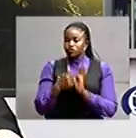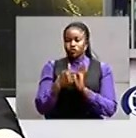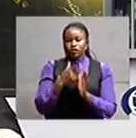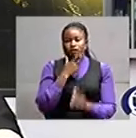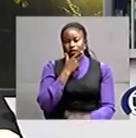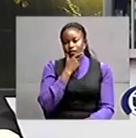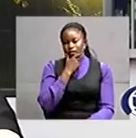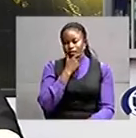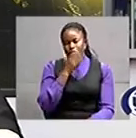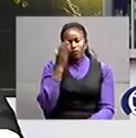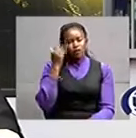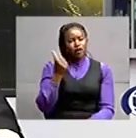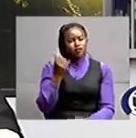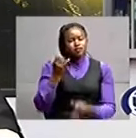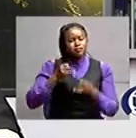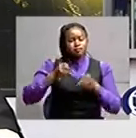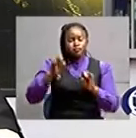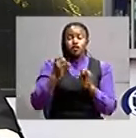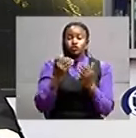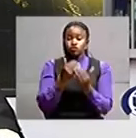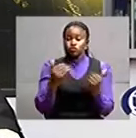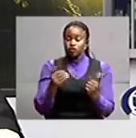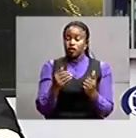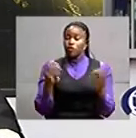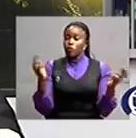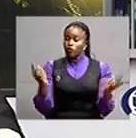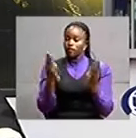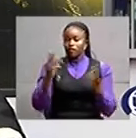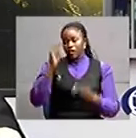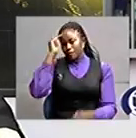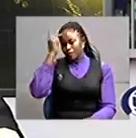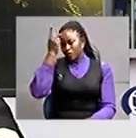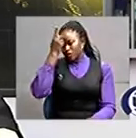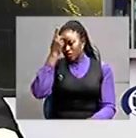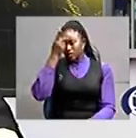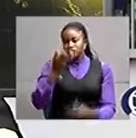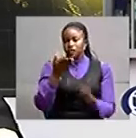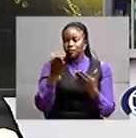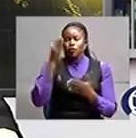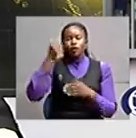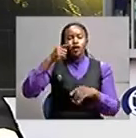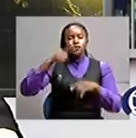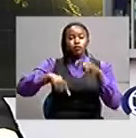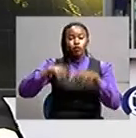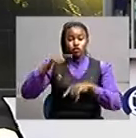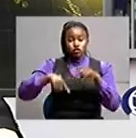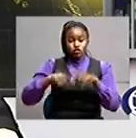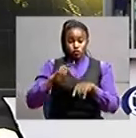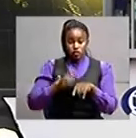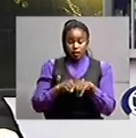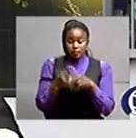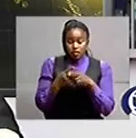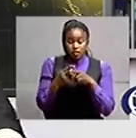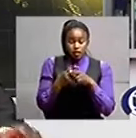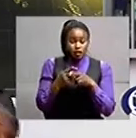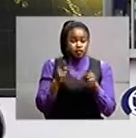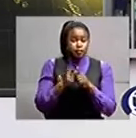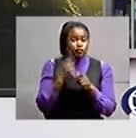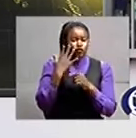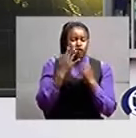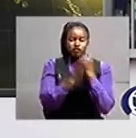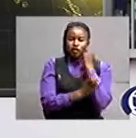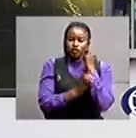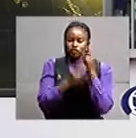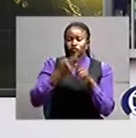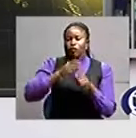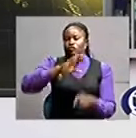implementation of child welfare policies in the wake of impending political seasons. The concern comes at a time five countries from these